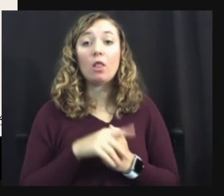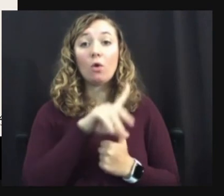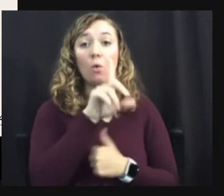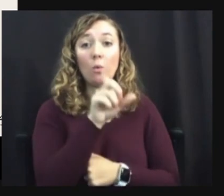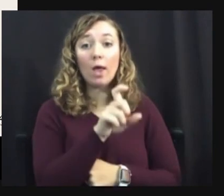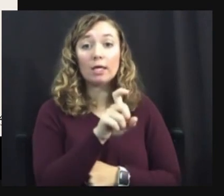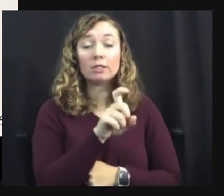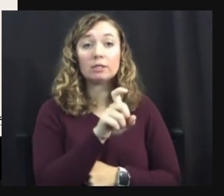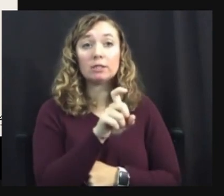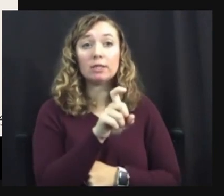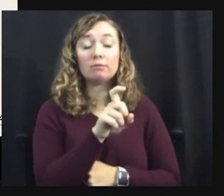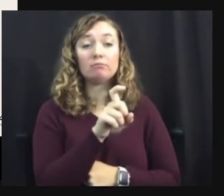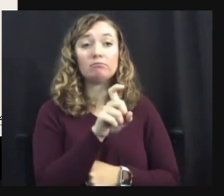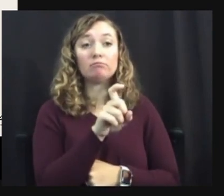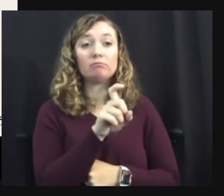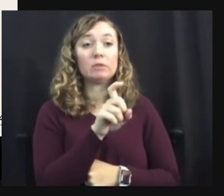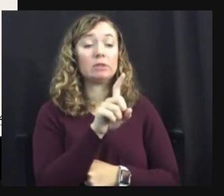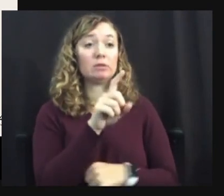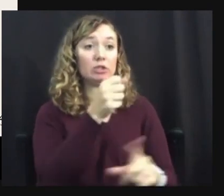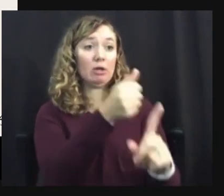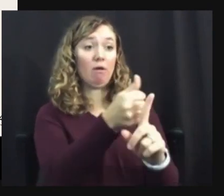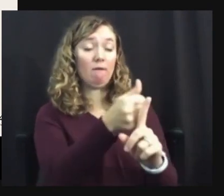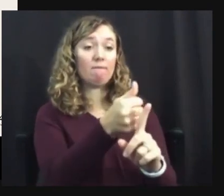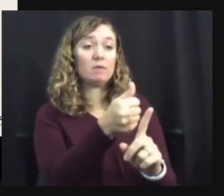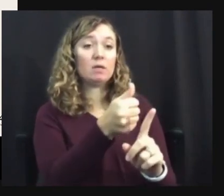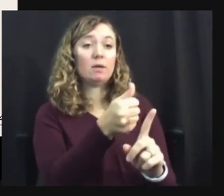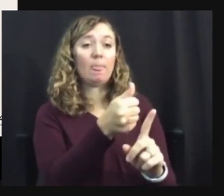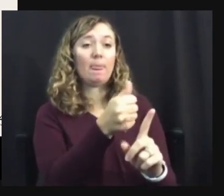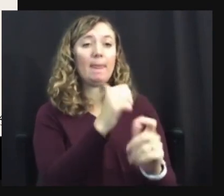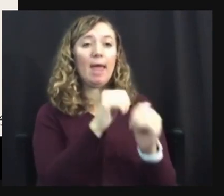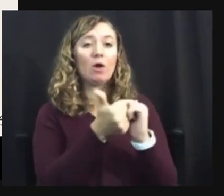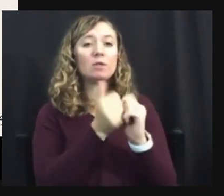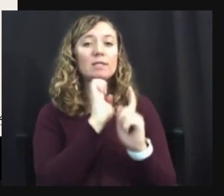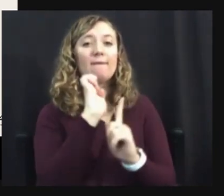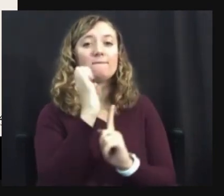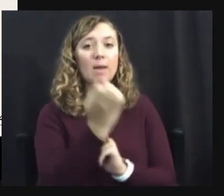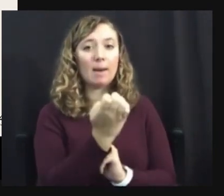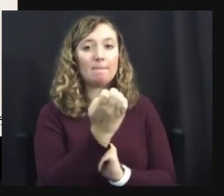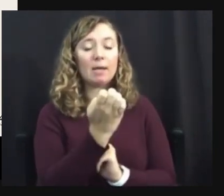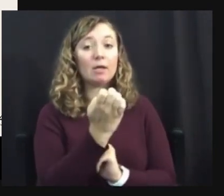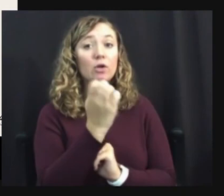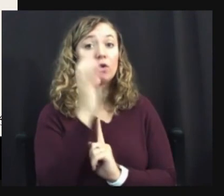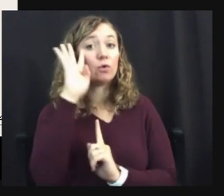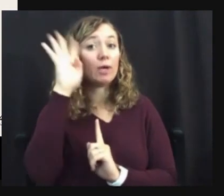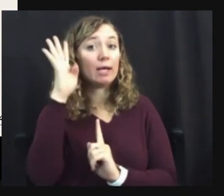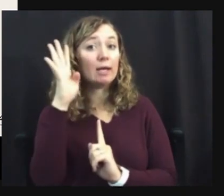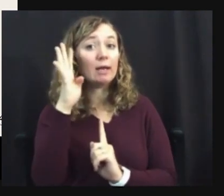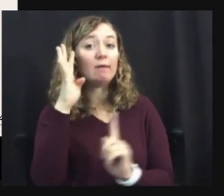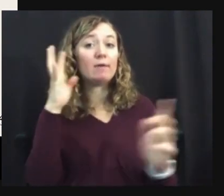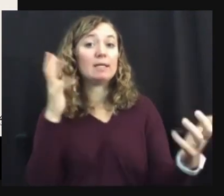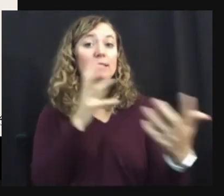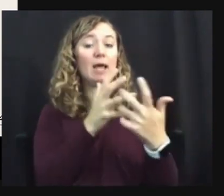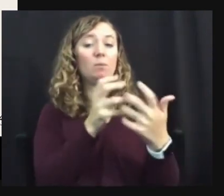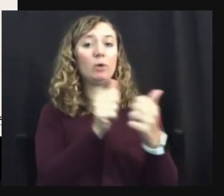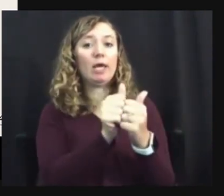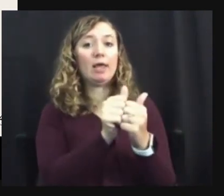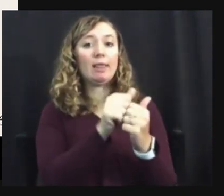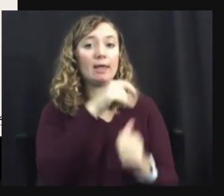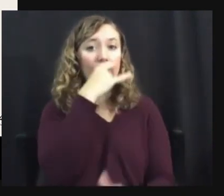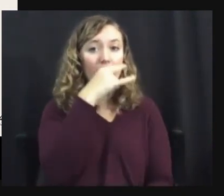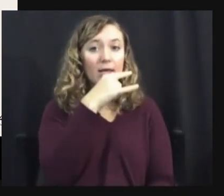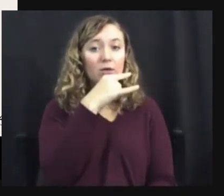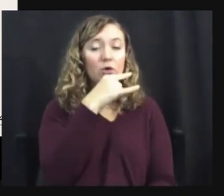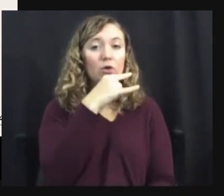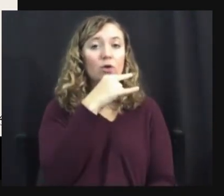to ask yourself is how can the environment creatively adapt to the child rather than requiring